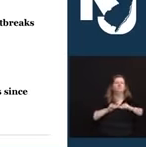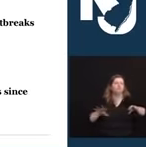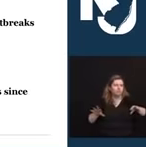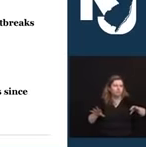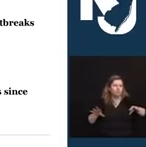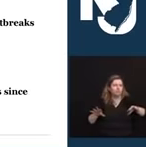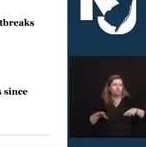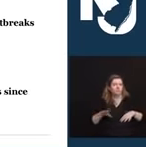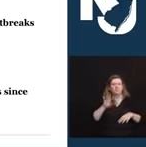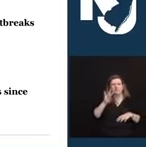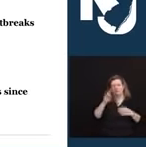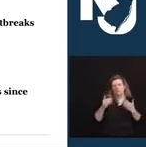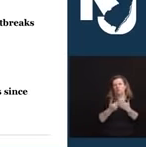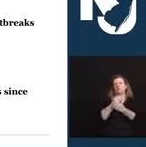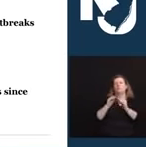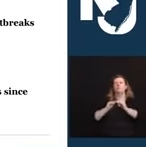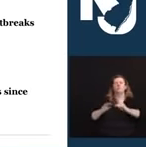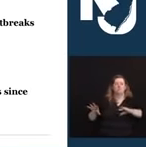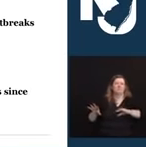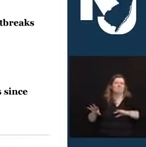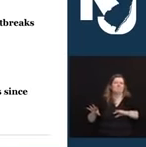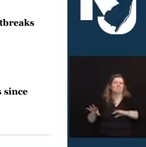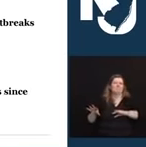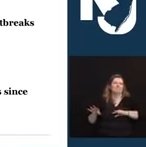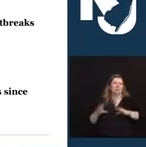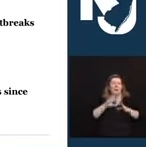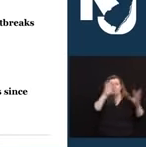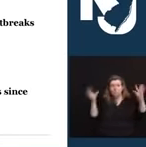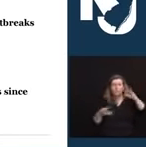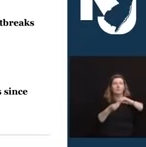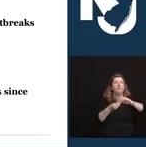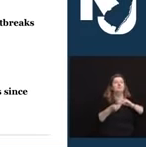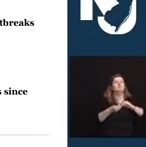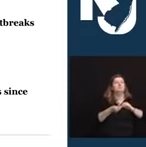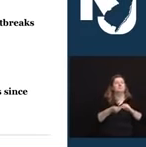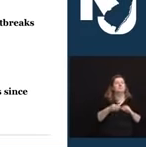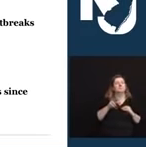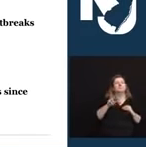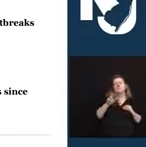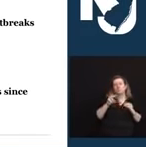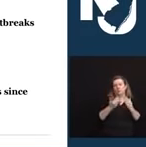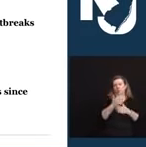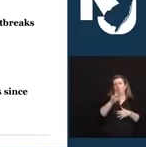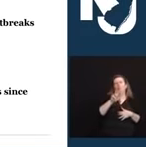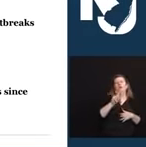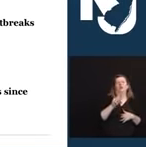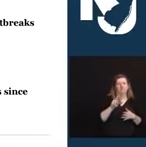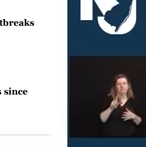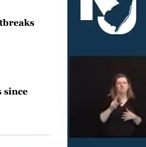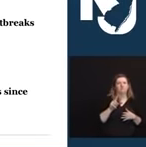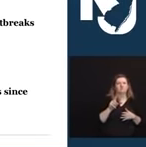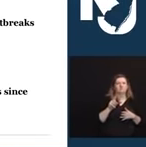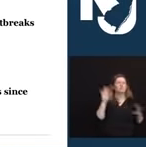individuals, a cumulative amount of in-school transmissions of 105 impacting